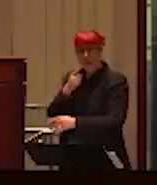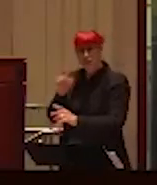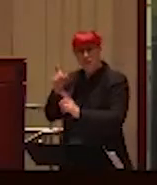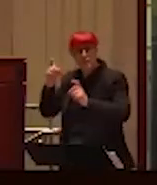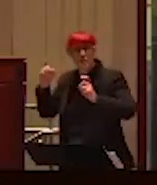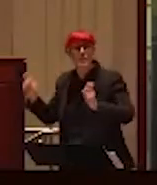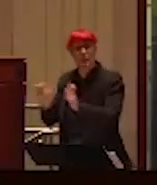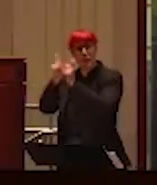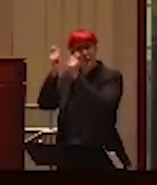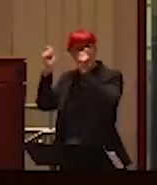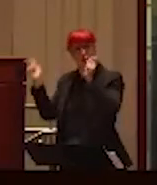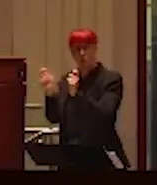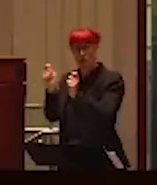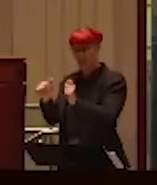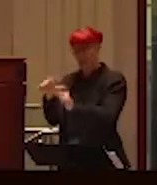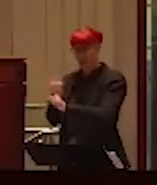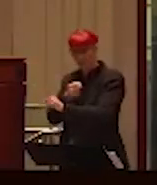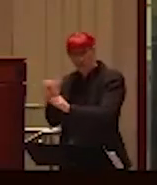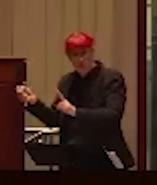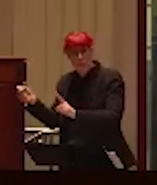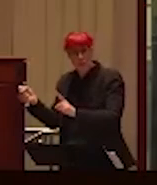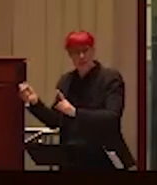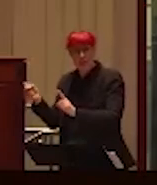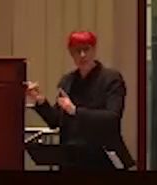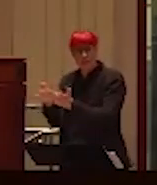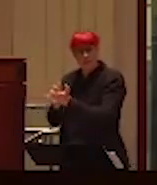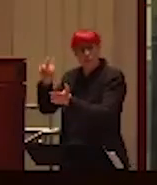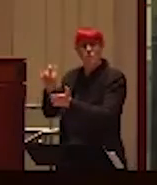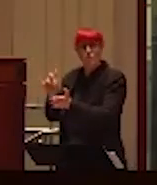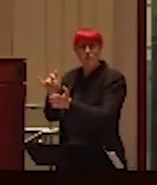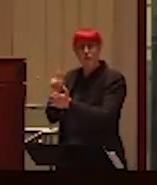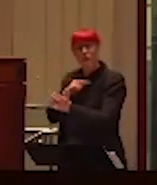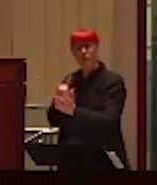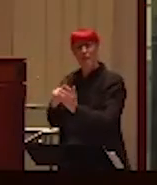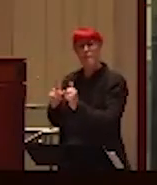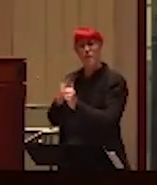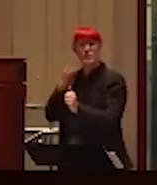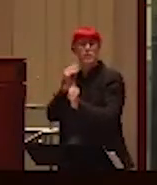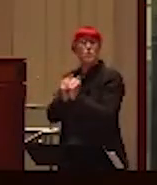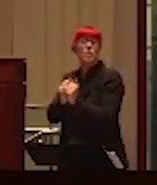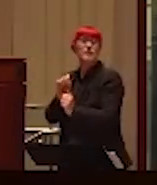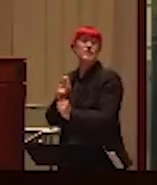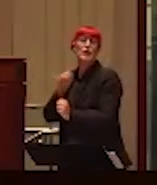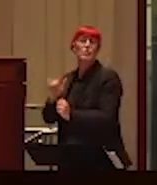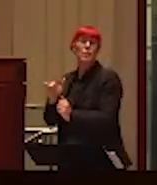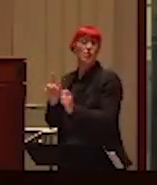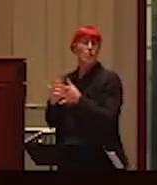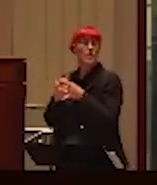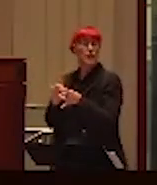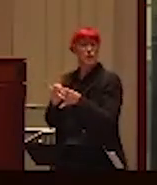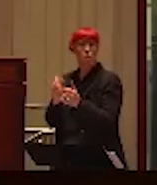abuse as a form of initiation into sexual relationships or being popular with their peers because